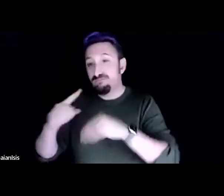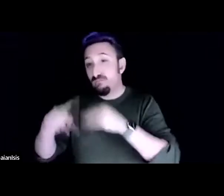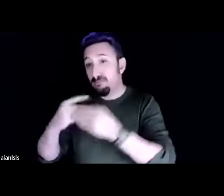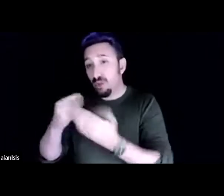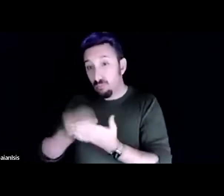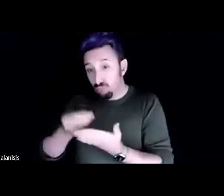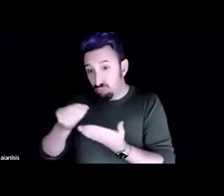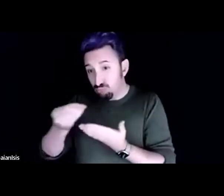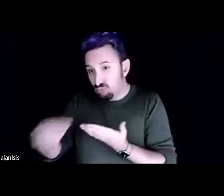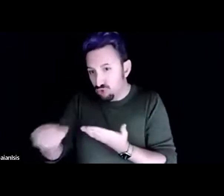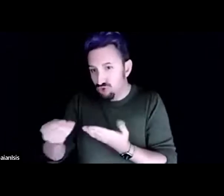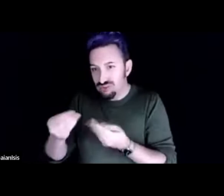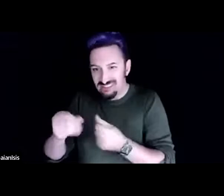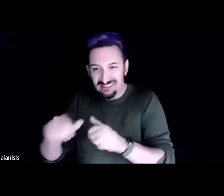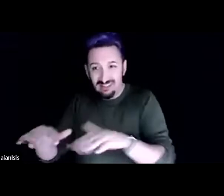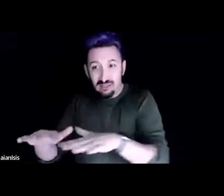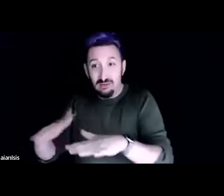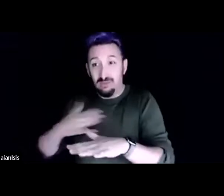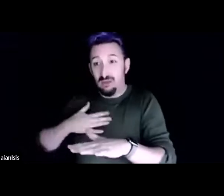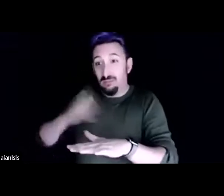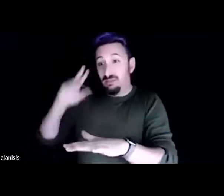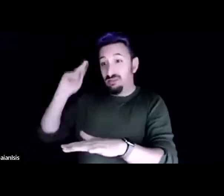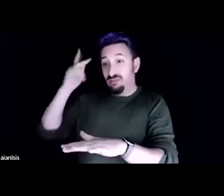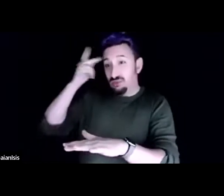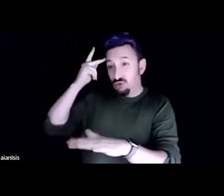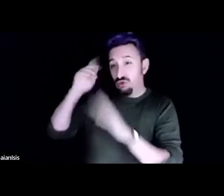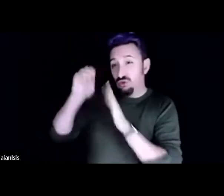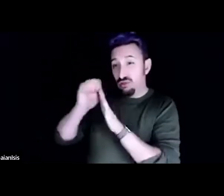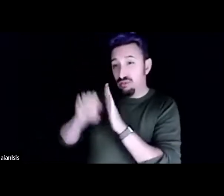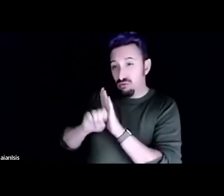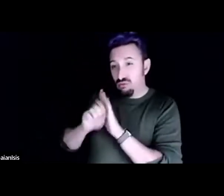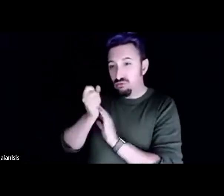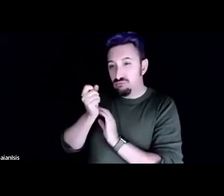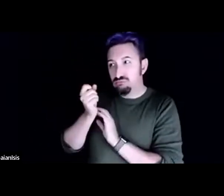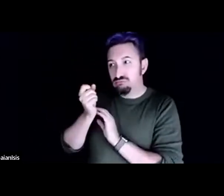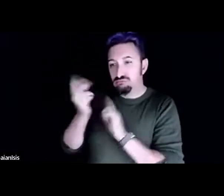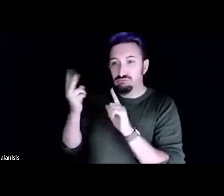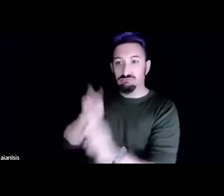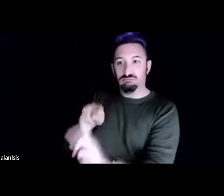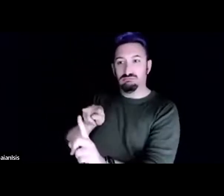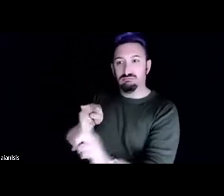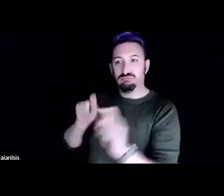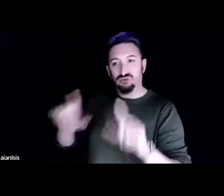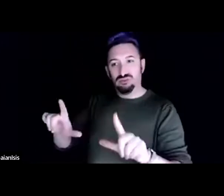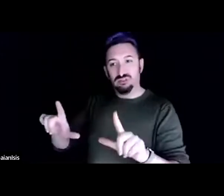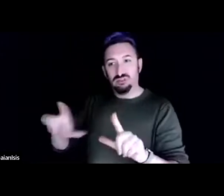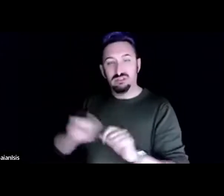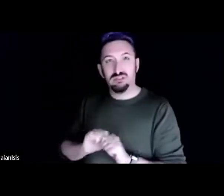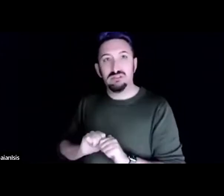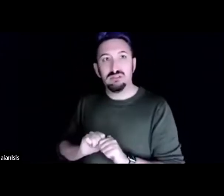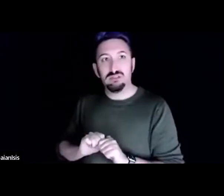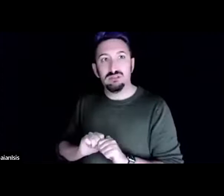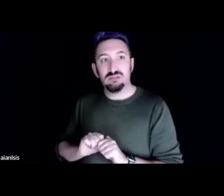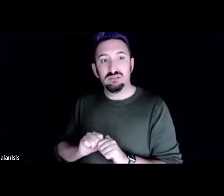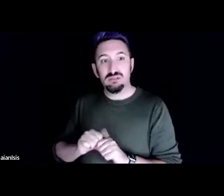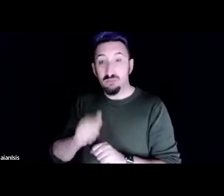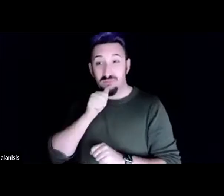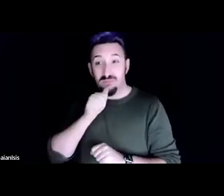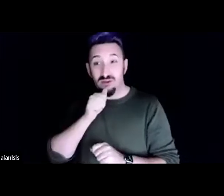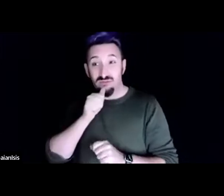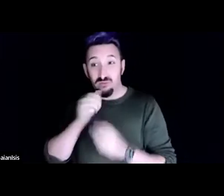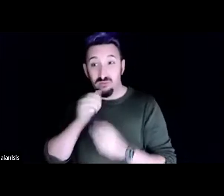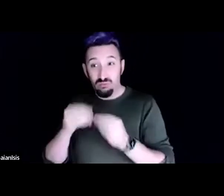and ethical understanding uh is in is that private property ownership is